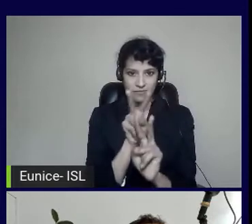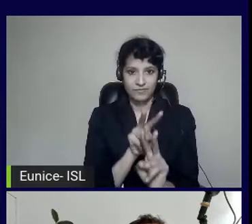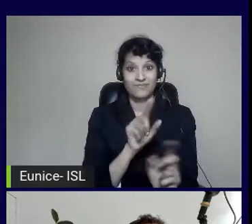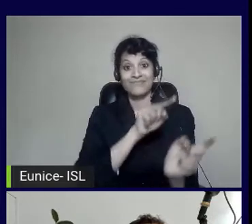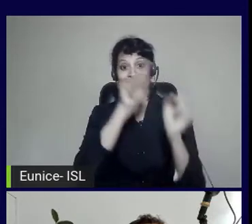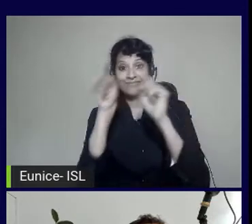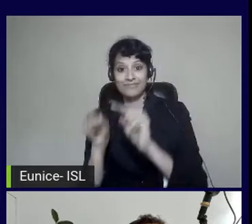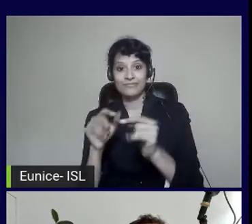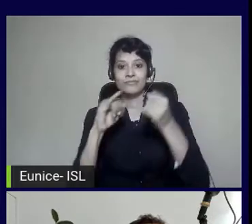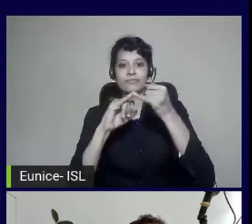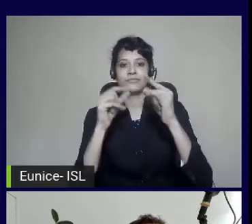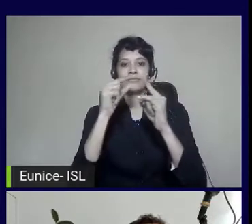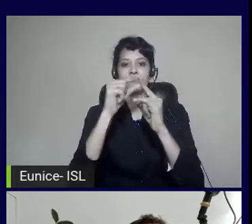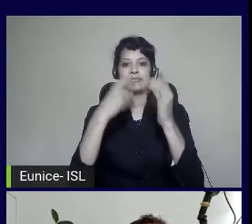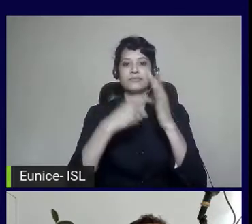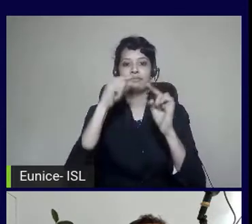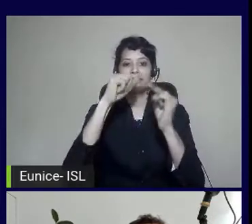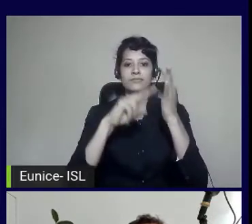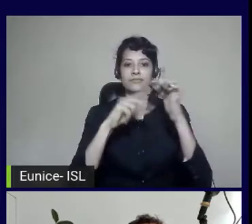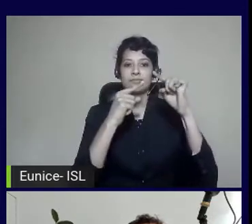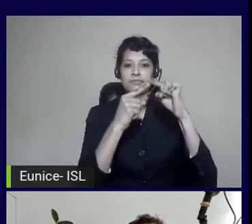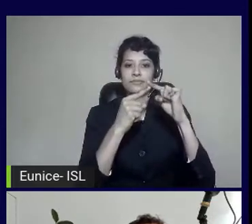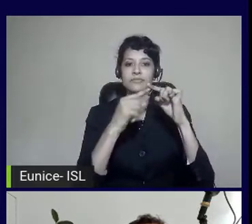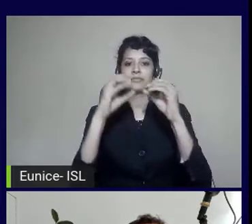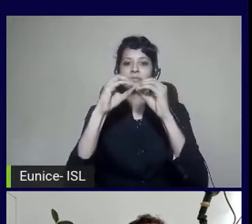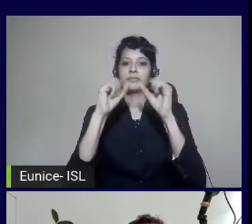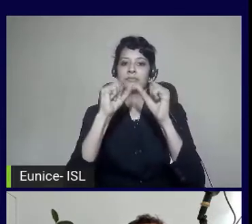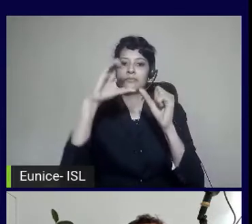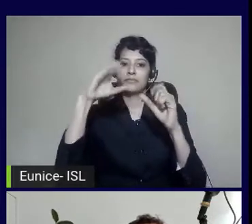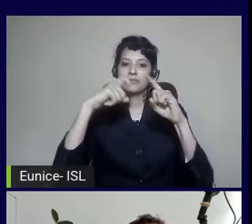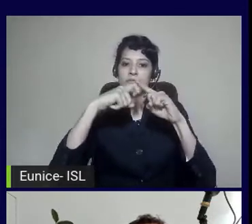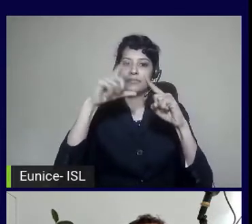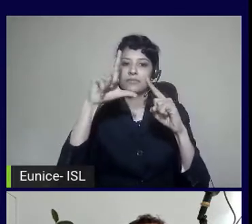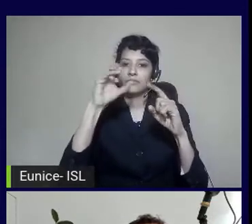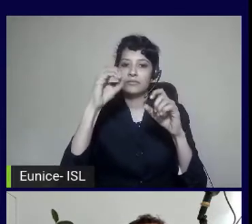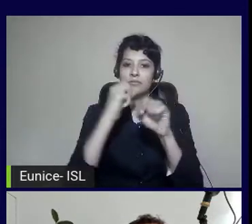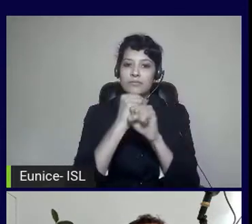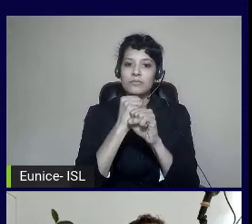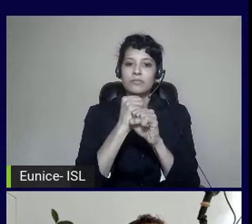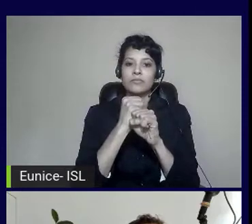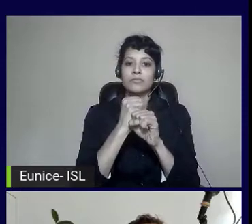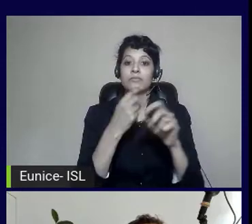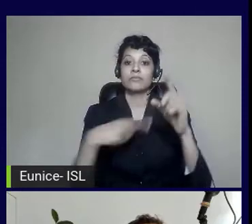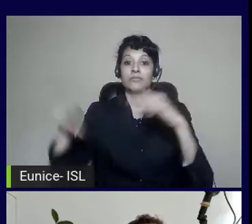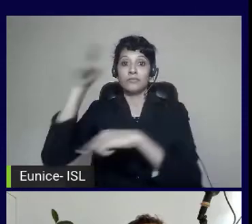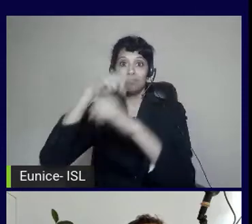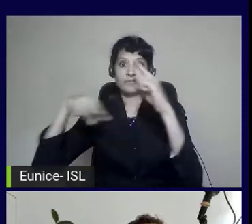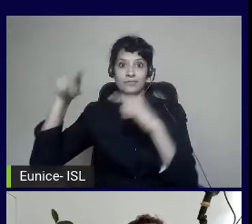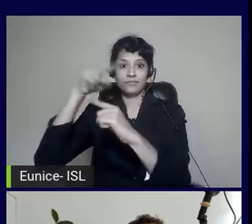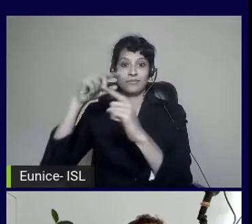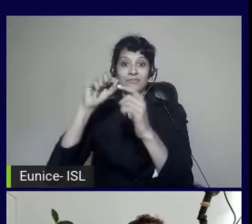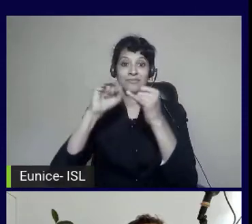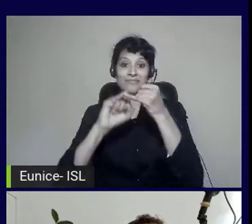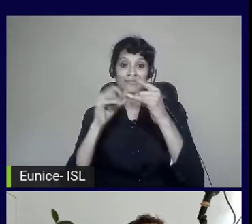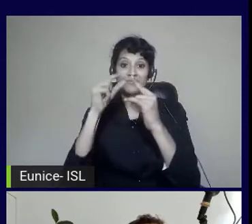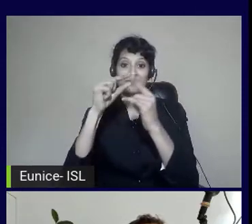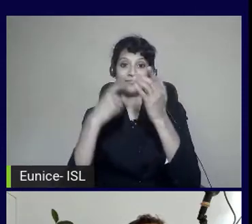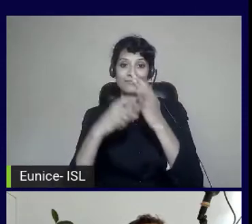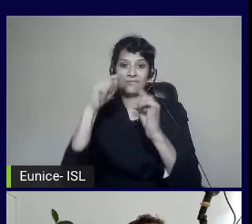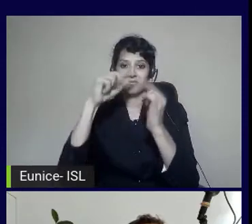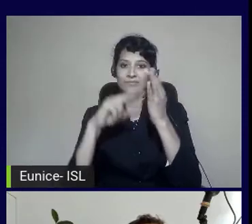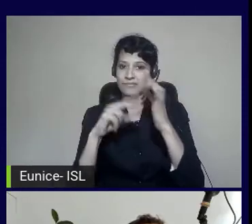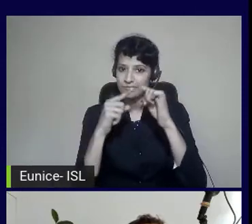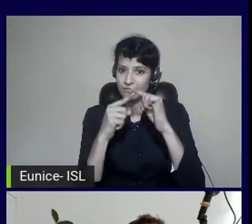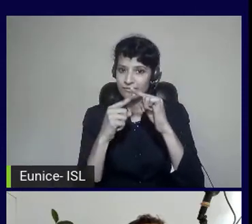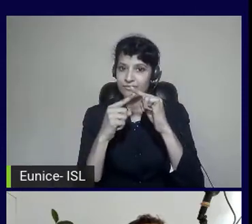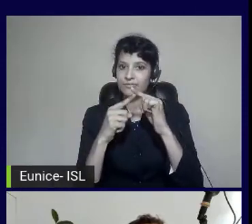a sprint and a scrum and we rinse and repeat that until we have a shippable product. And then